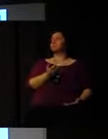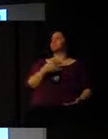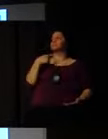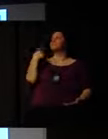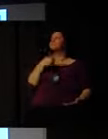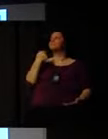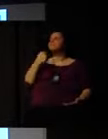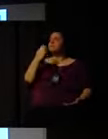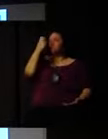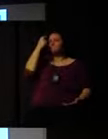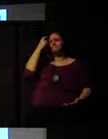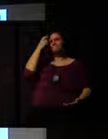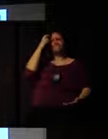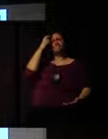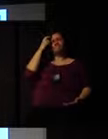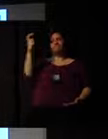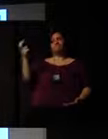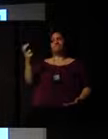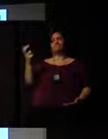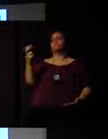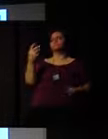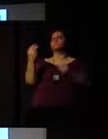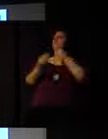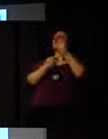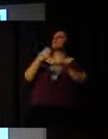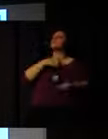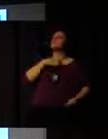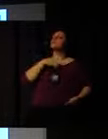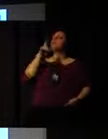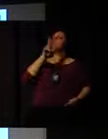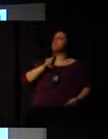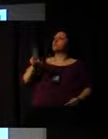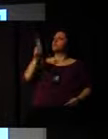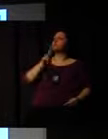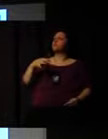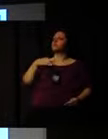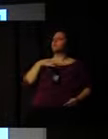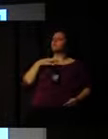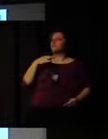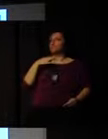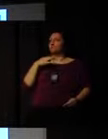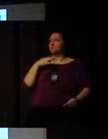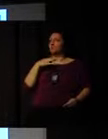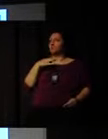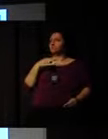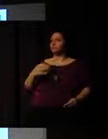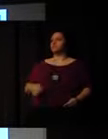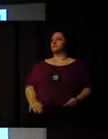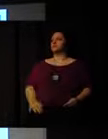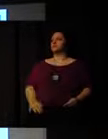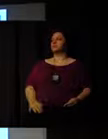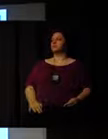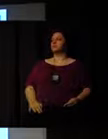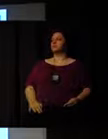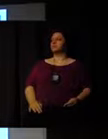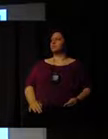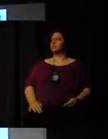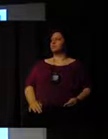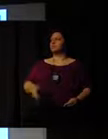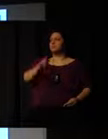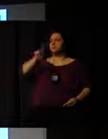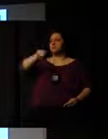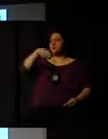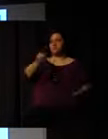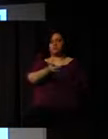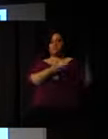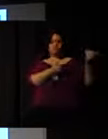how we utilize this pool of volunteers called this unemployed young people. So there's various